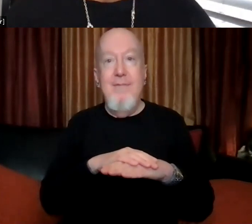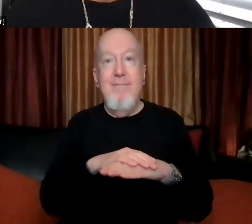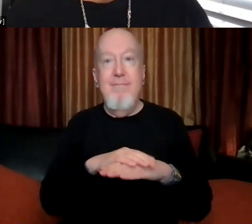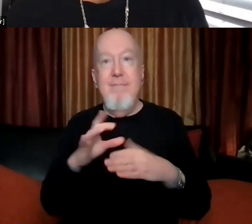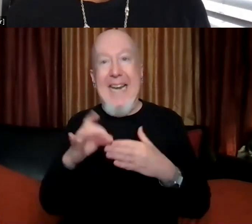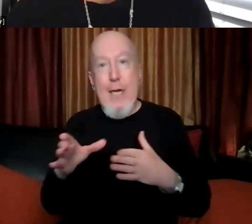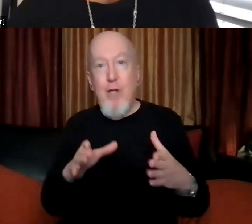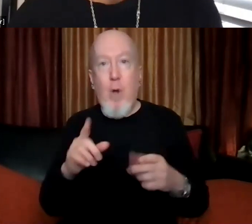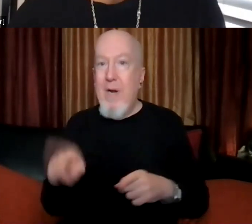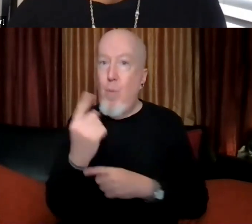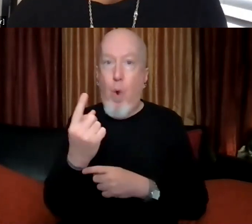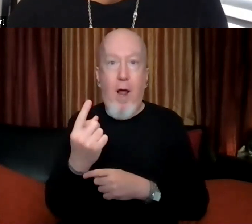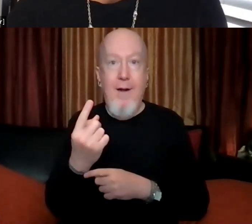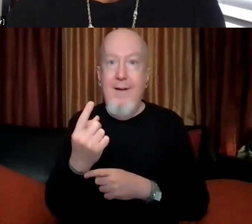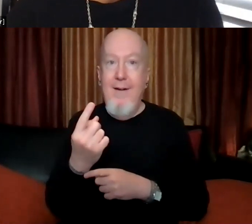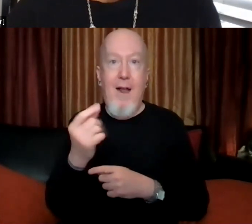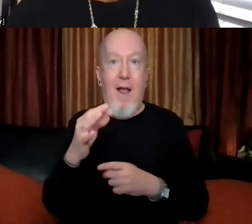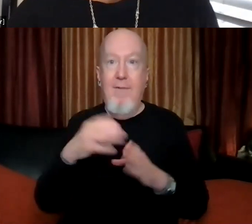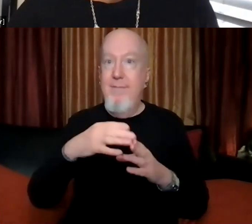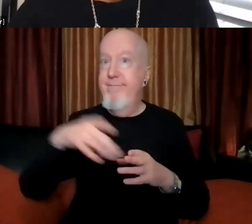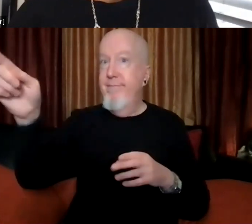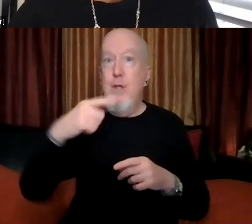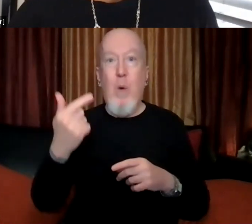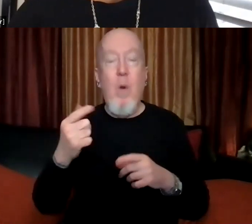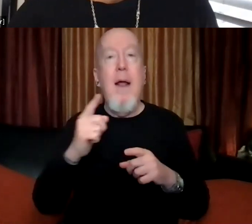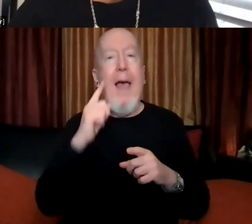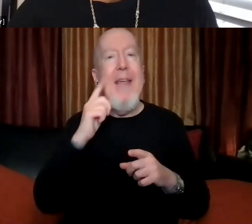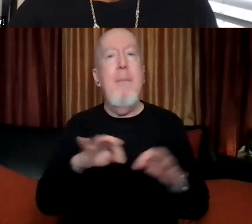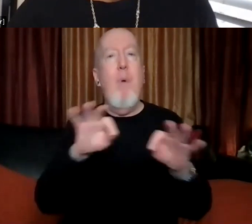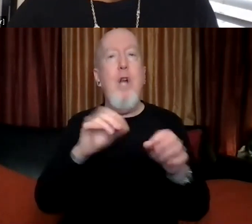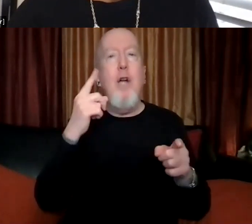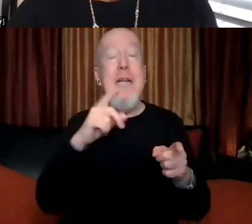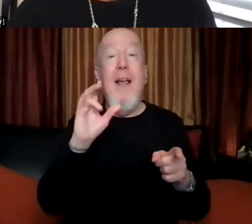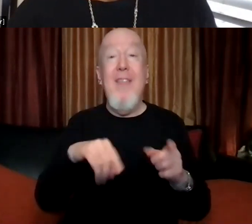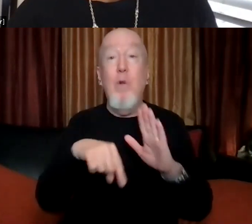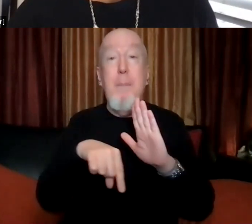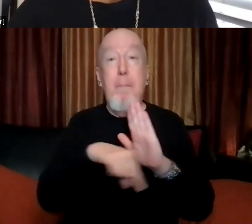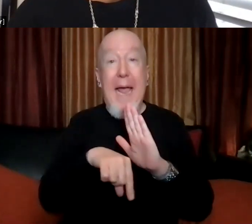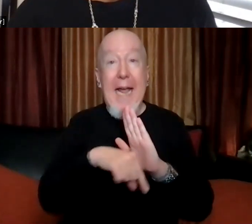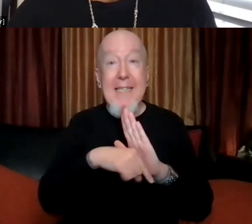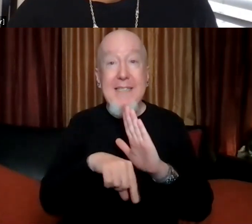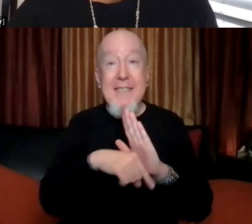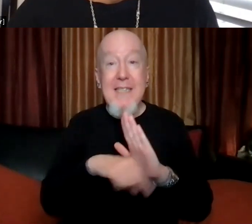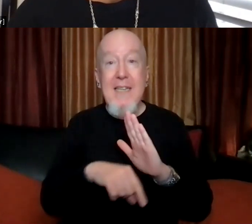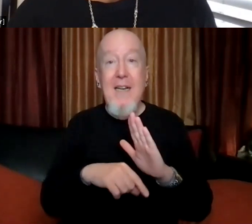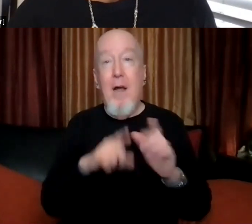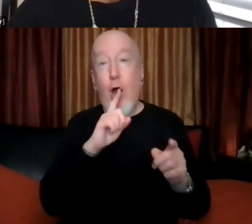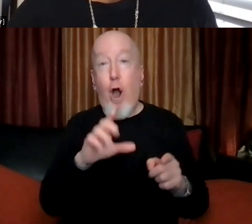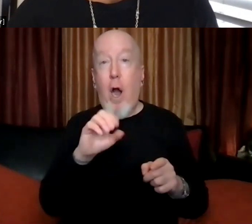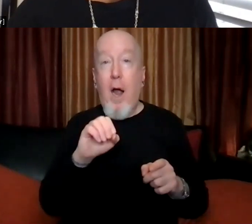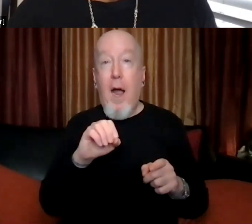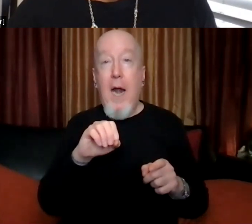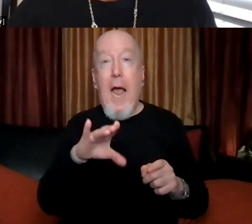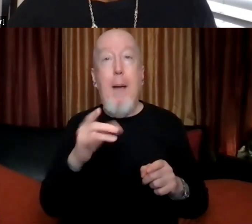the bells are, I think it's important to, to distinguish the bells as these, um, uh, these objects that arrived